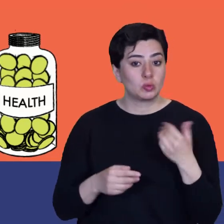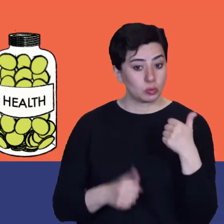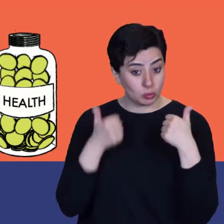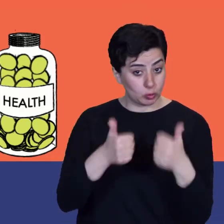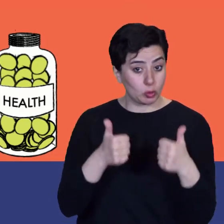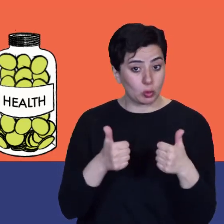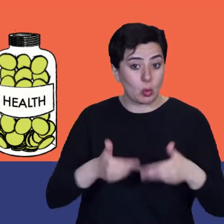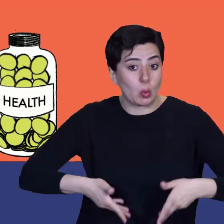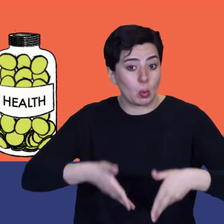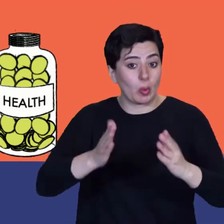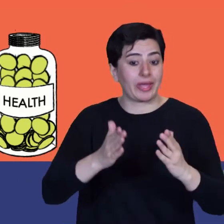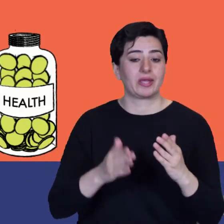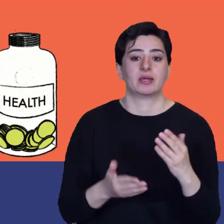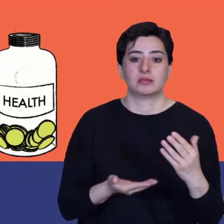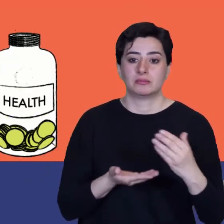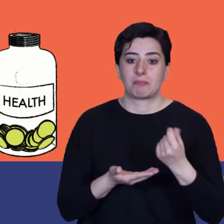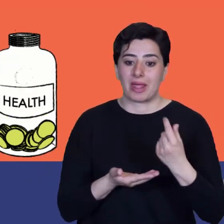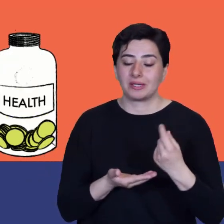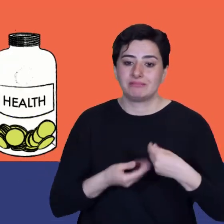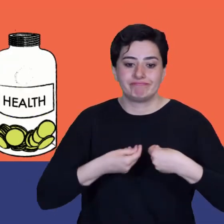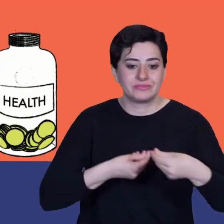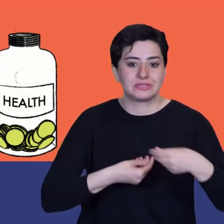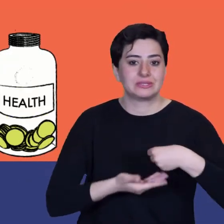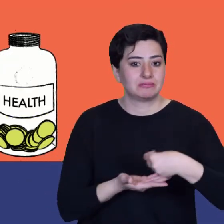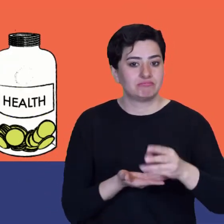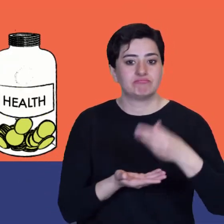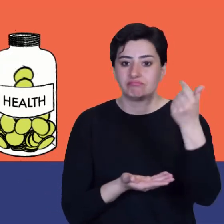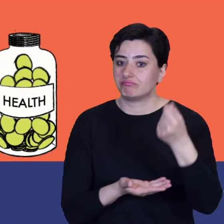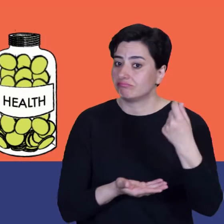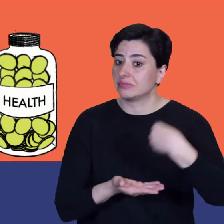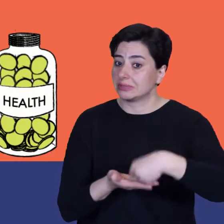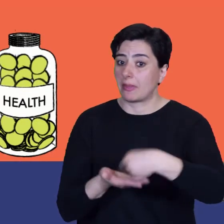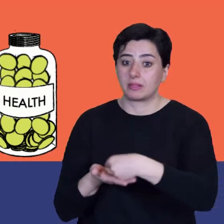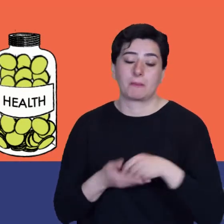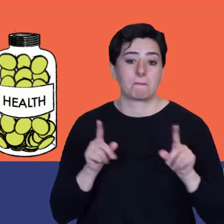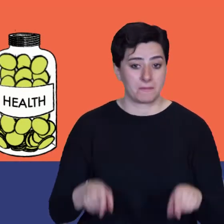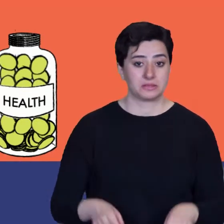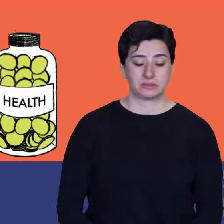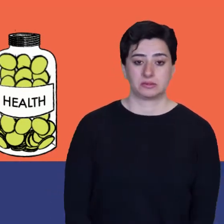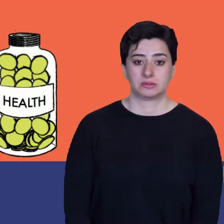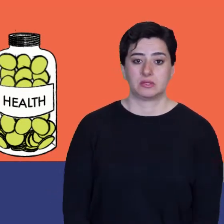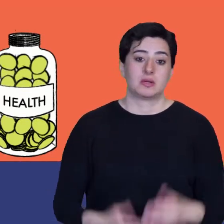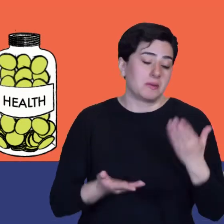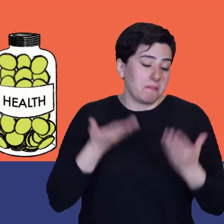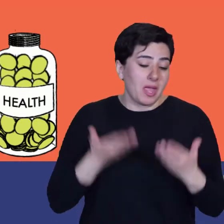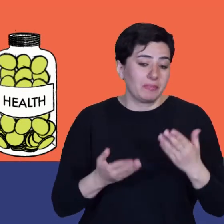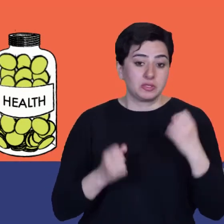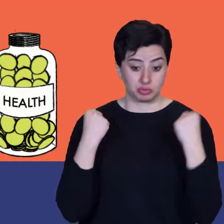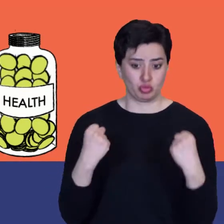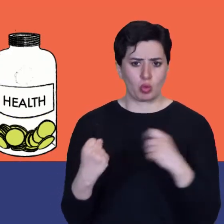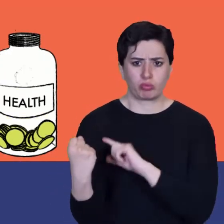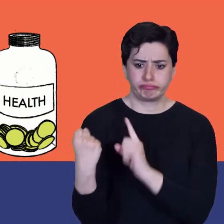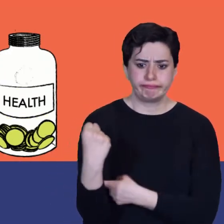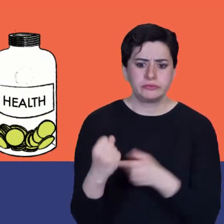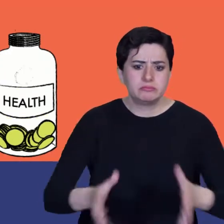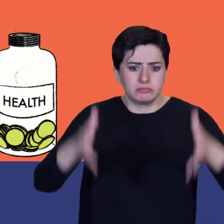long term because it contributes to sustainable development. For example, it might cost a bit more to build a new school